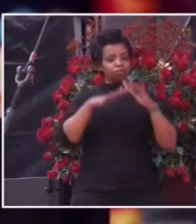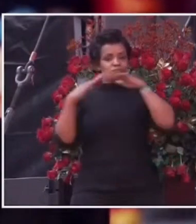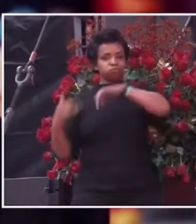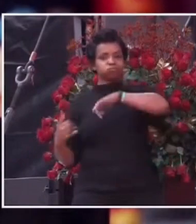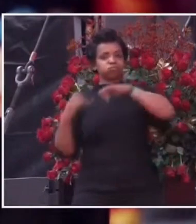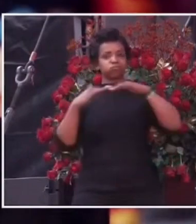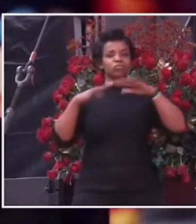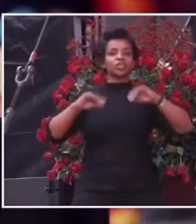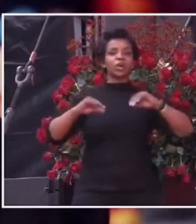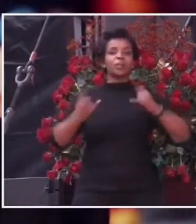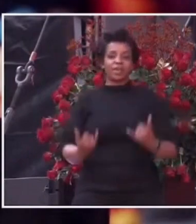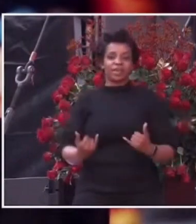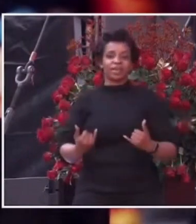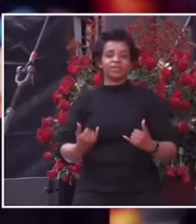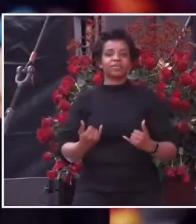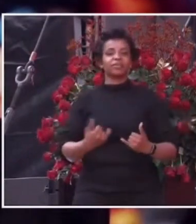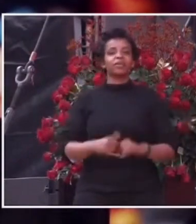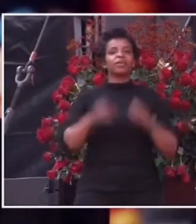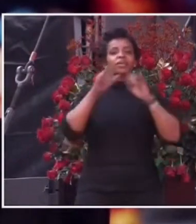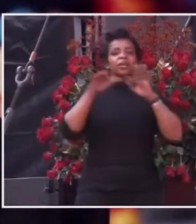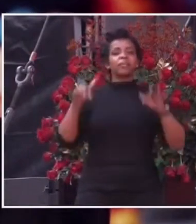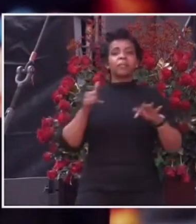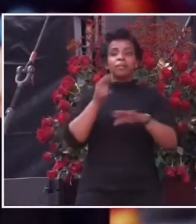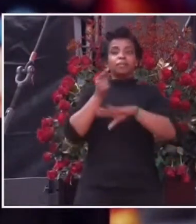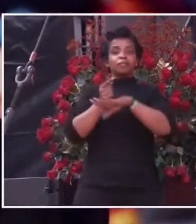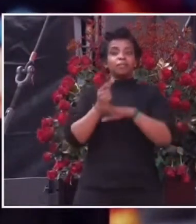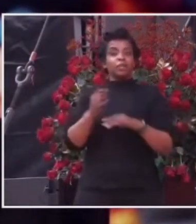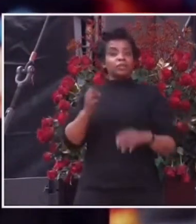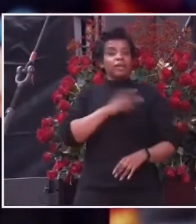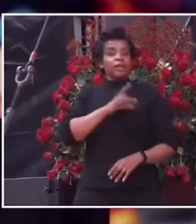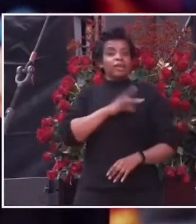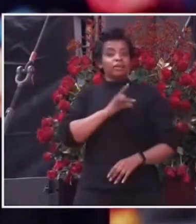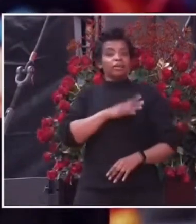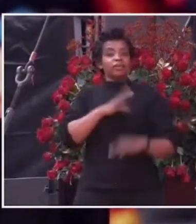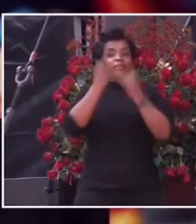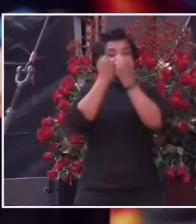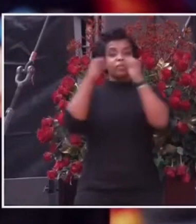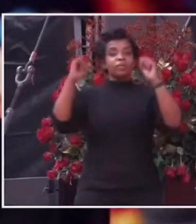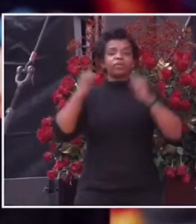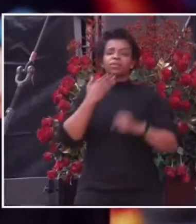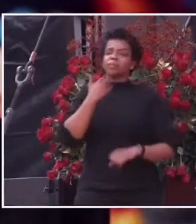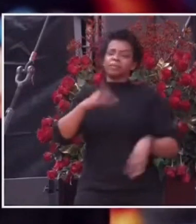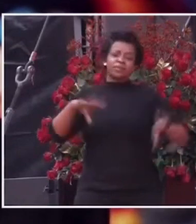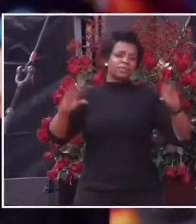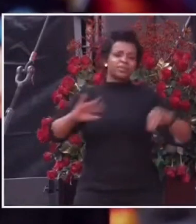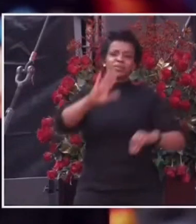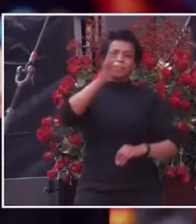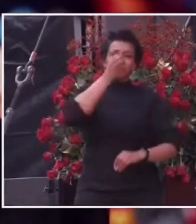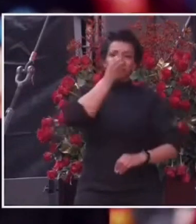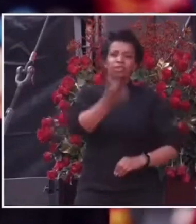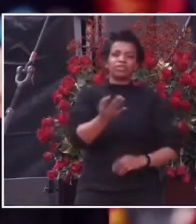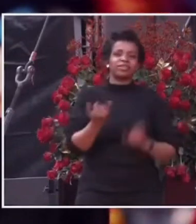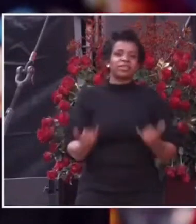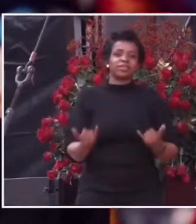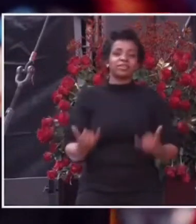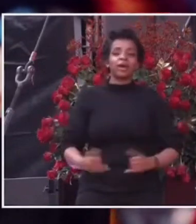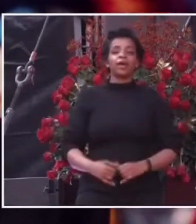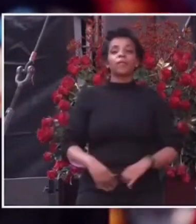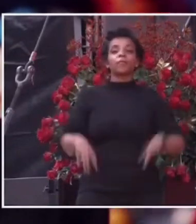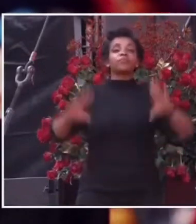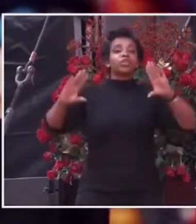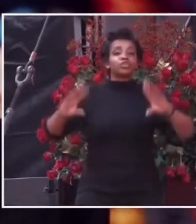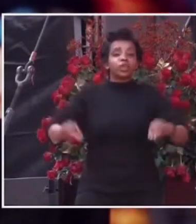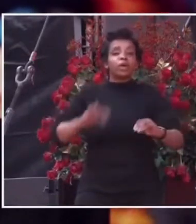now. Dictators who are scared of democracy, please stop your nonsense now. Stop